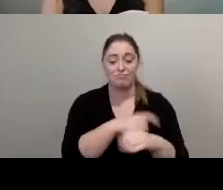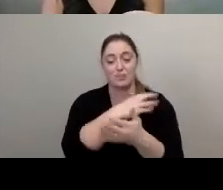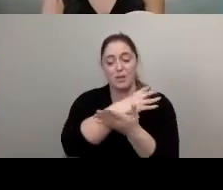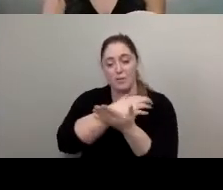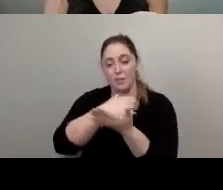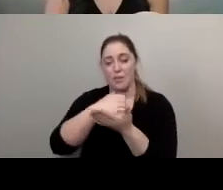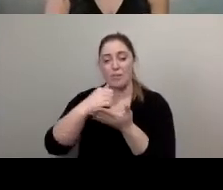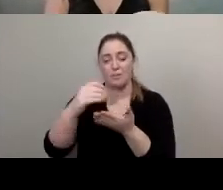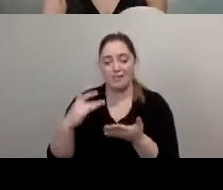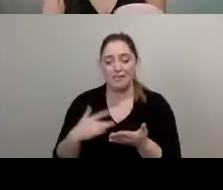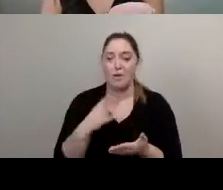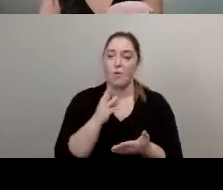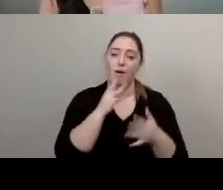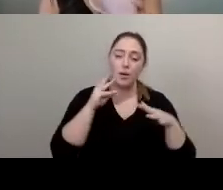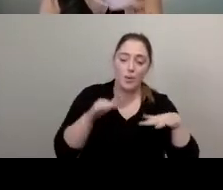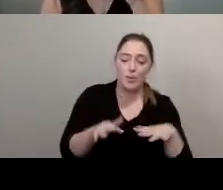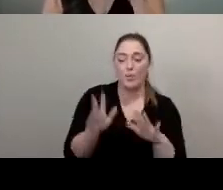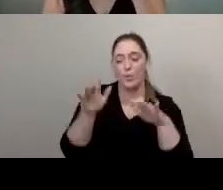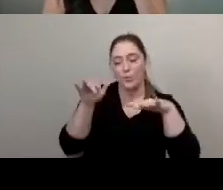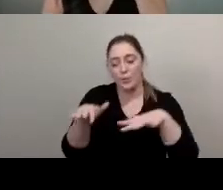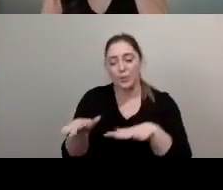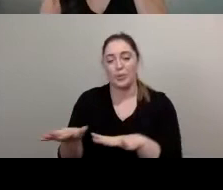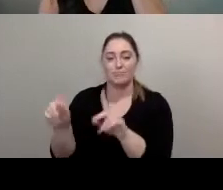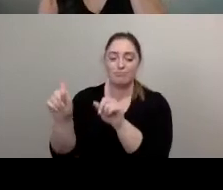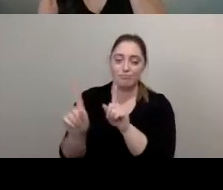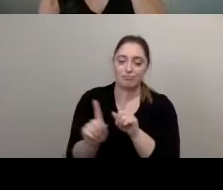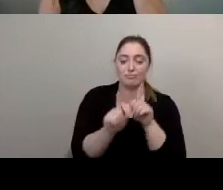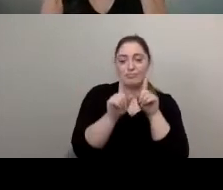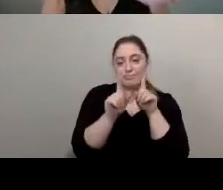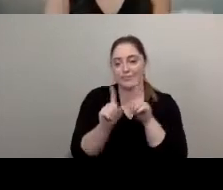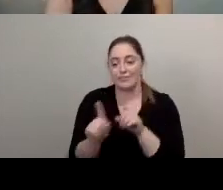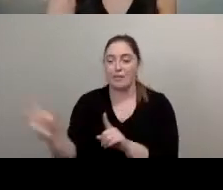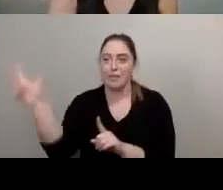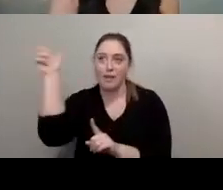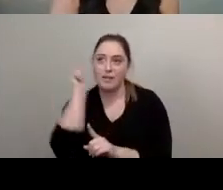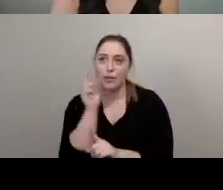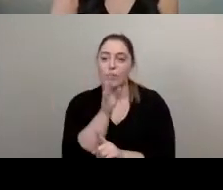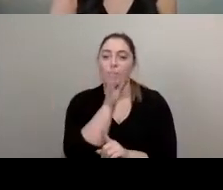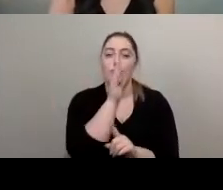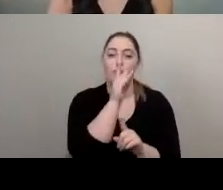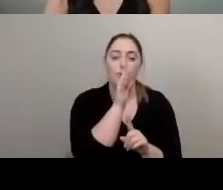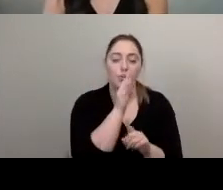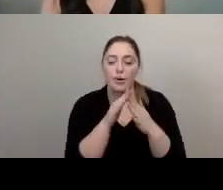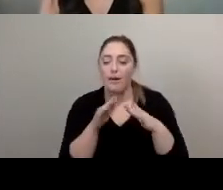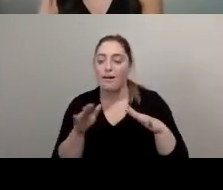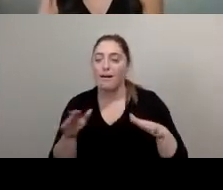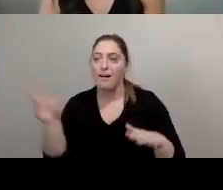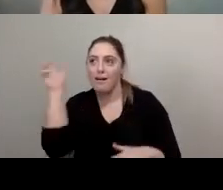a sin and thought, if you listen, she's whispering to you all the time.